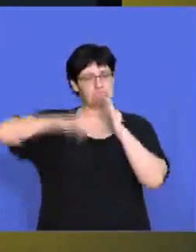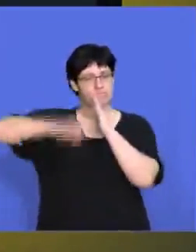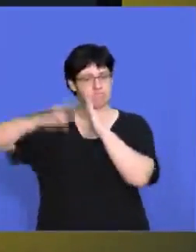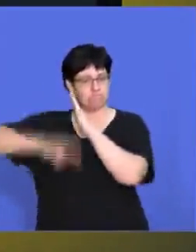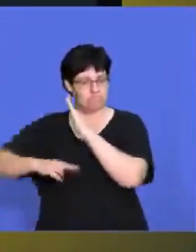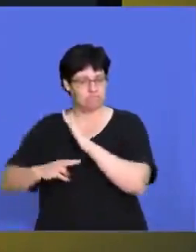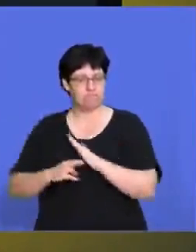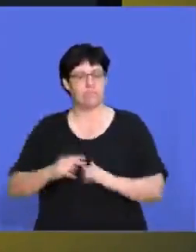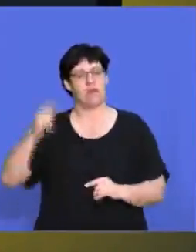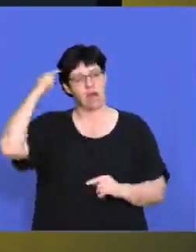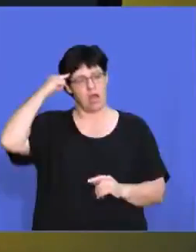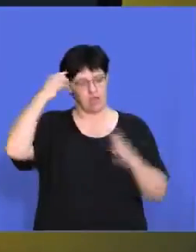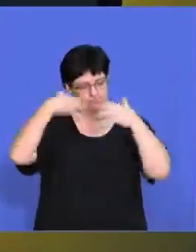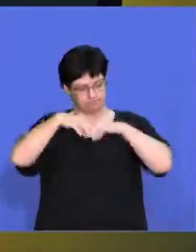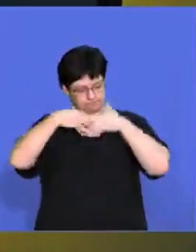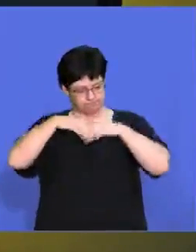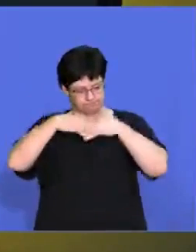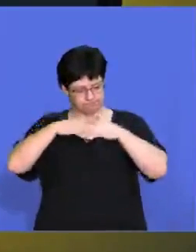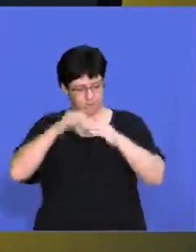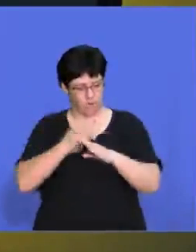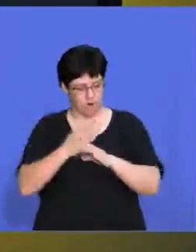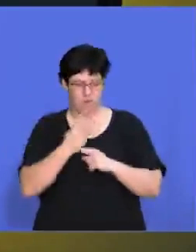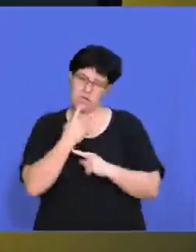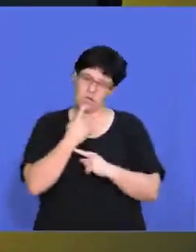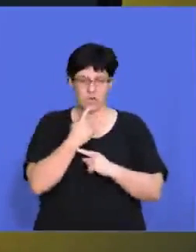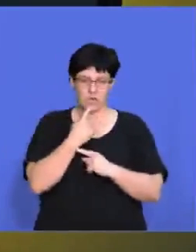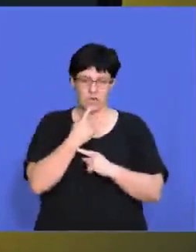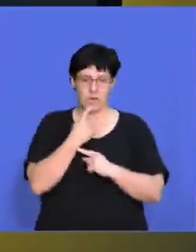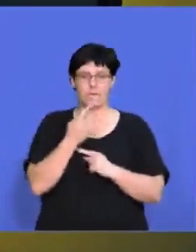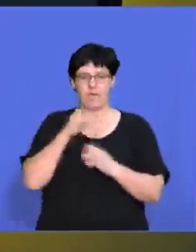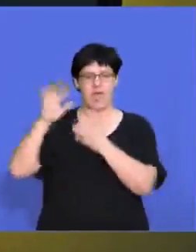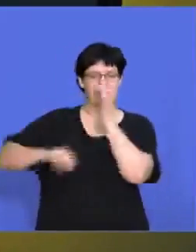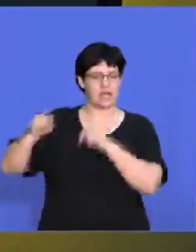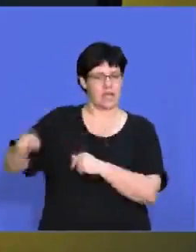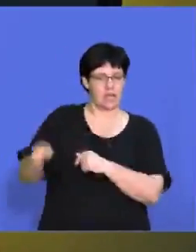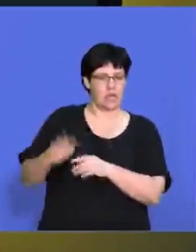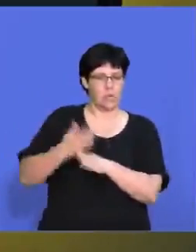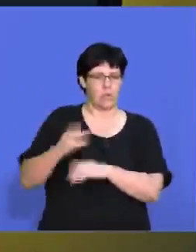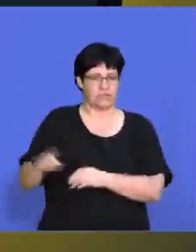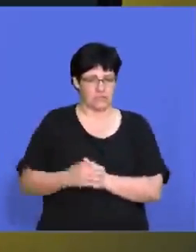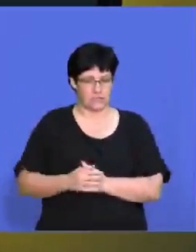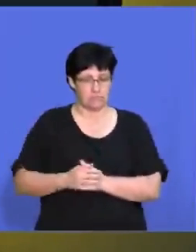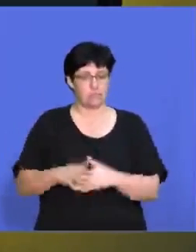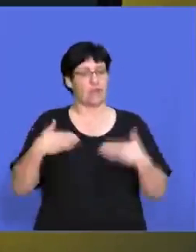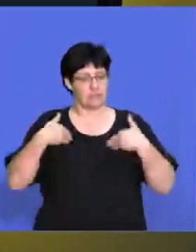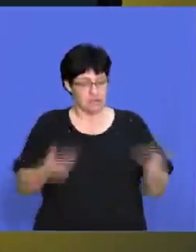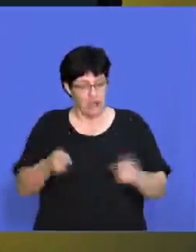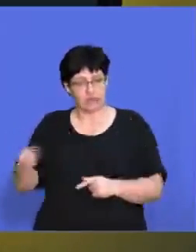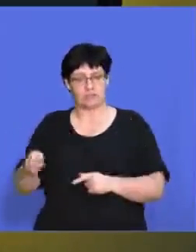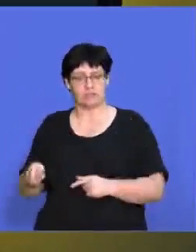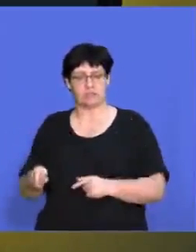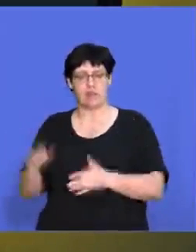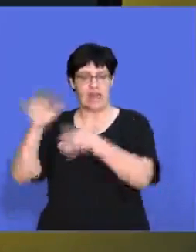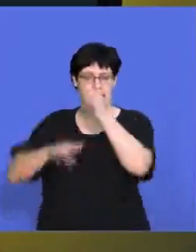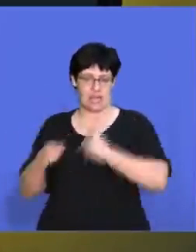And, uh, while you're reading through the rest of the paper, your, your subconscious will be working on, uh, on your, on your essay question. And you can